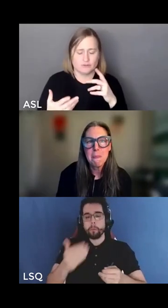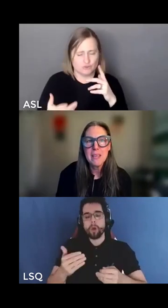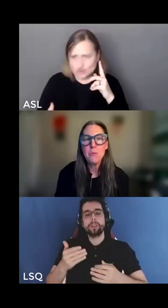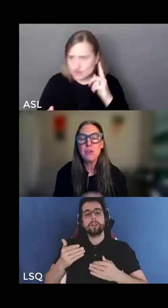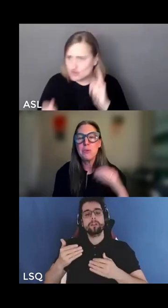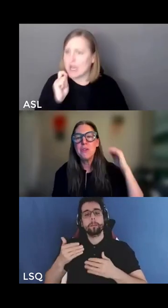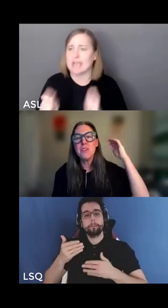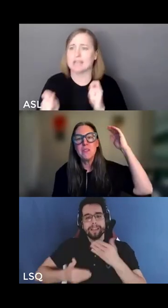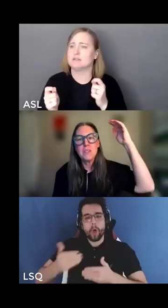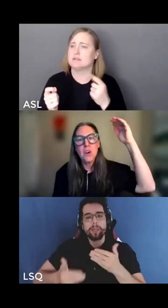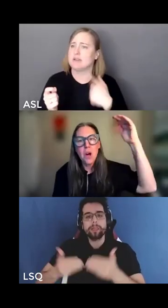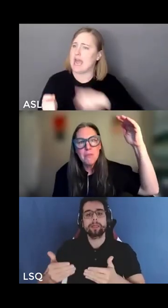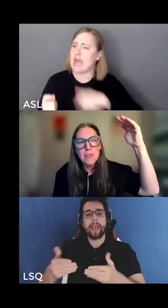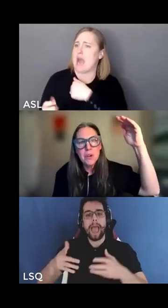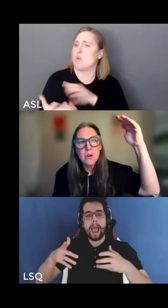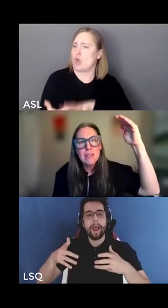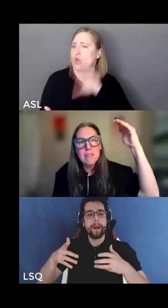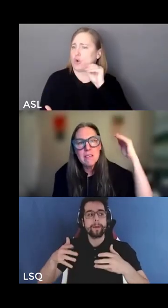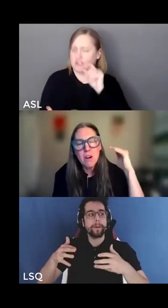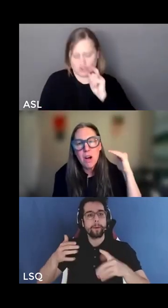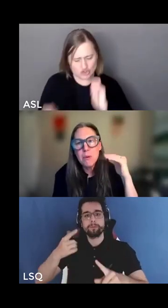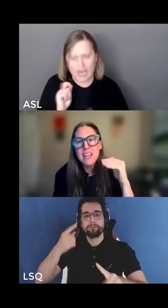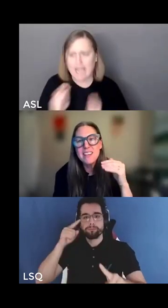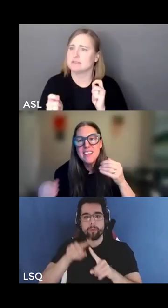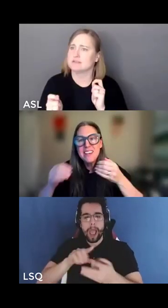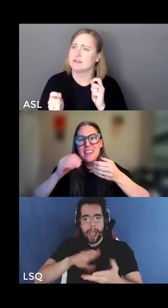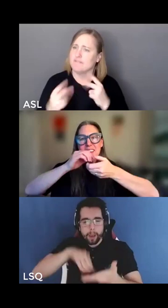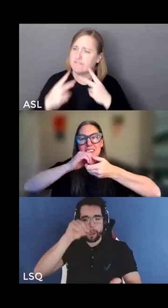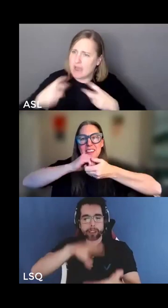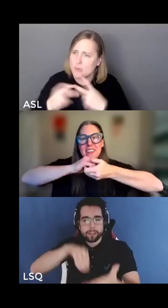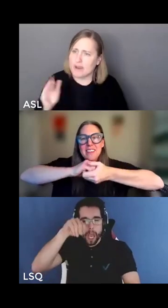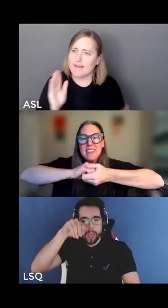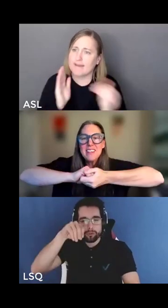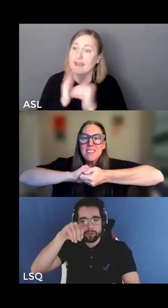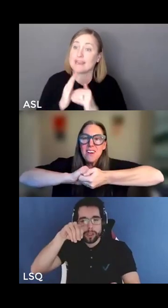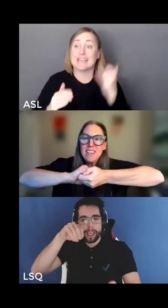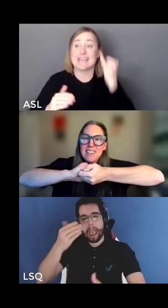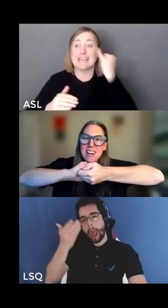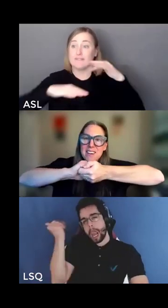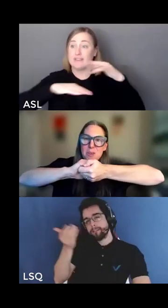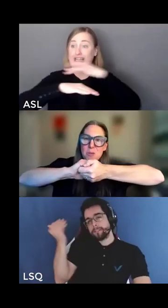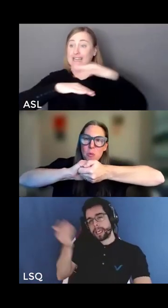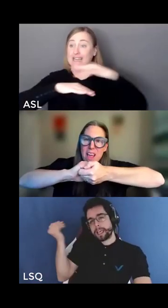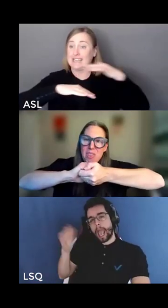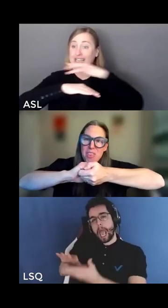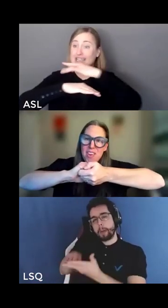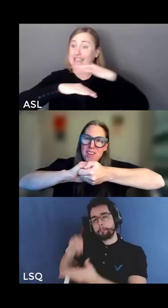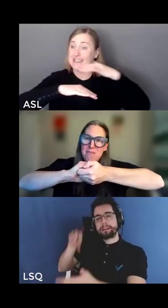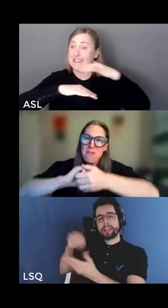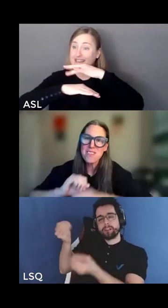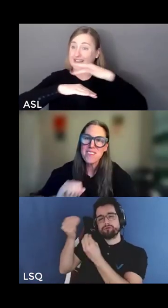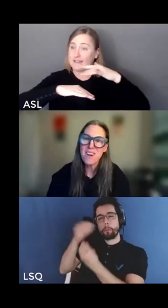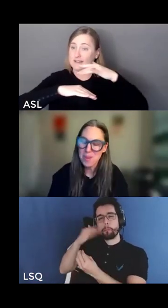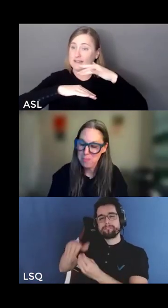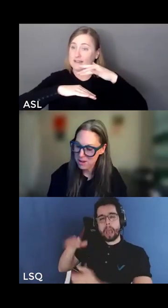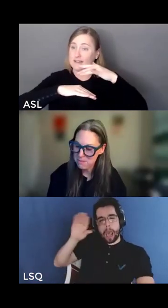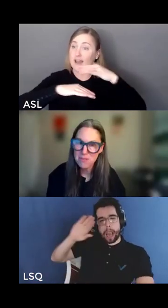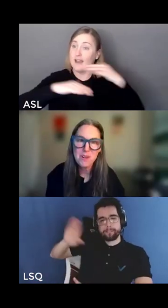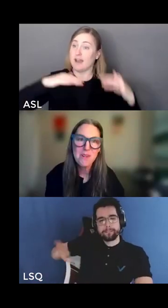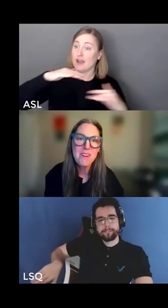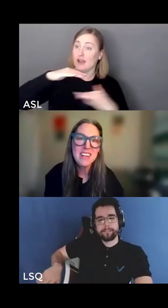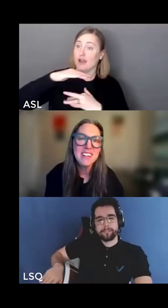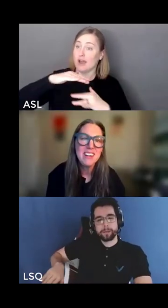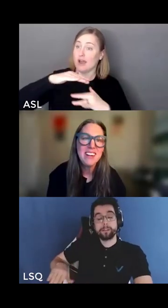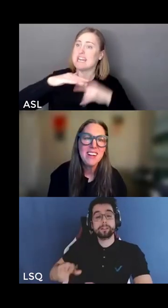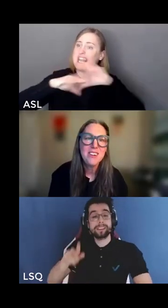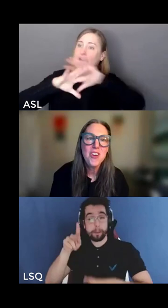in which a person on the top of the coin seeks to operate in solidarity with folks on the bottom